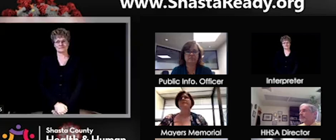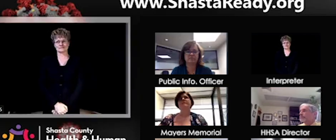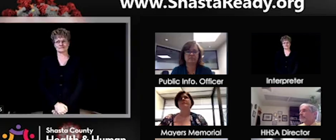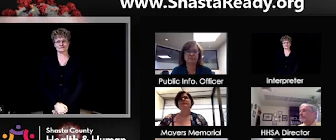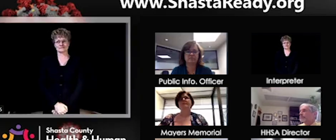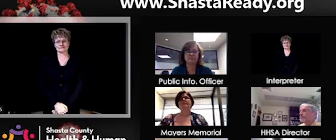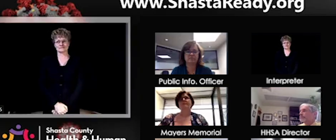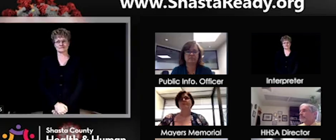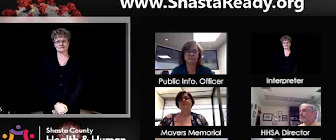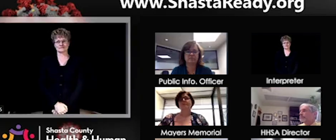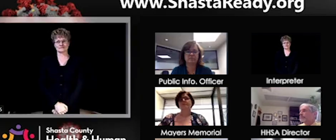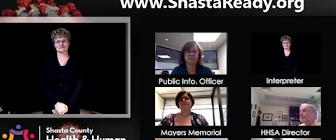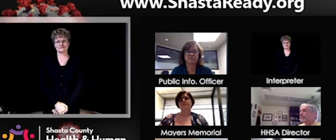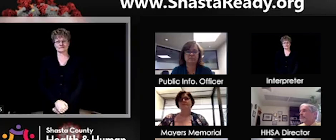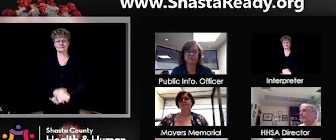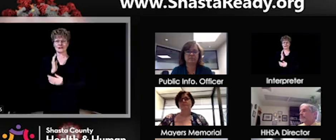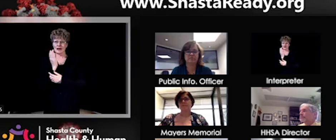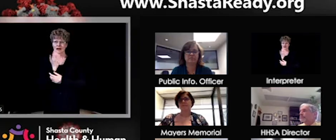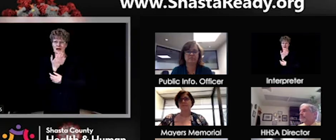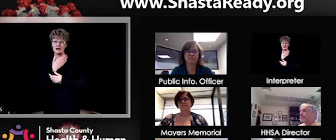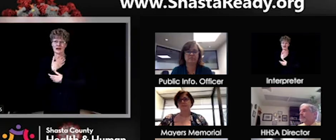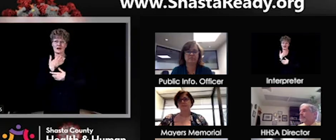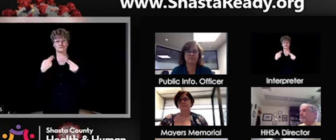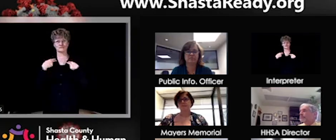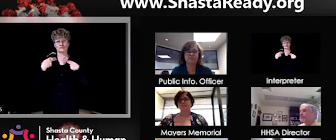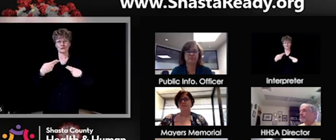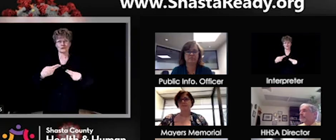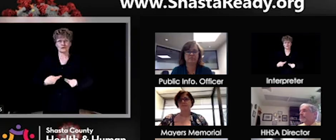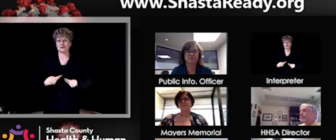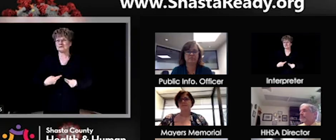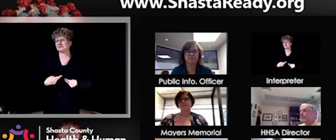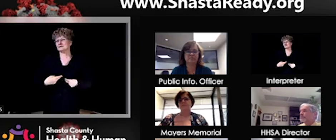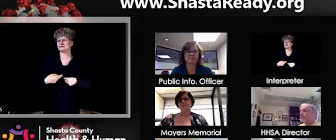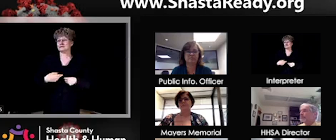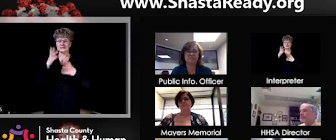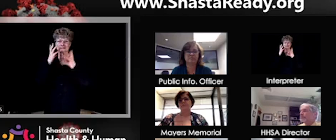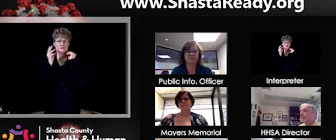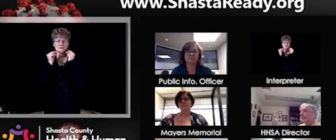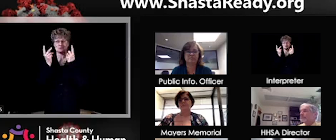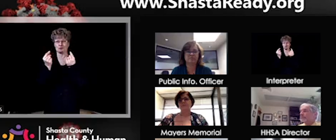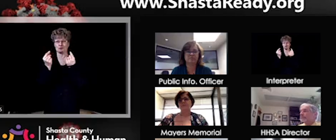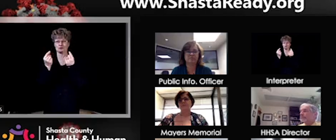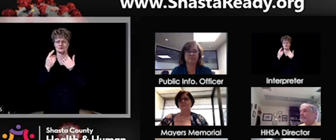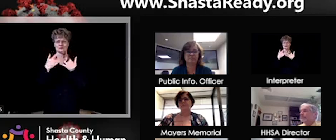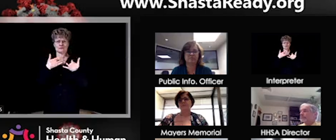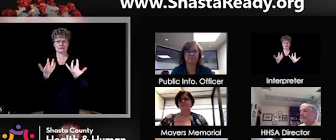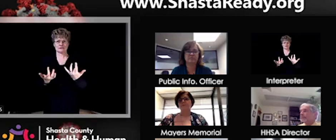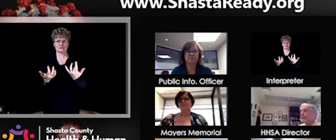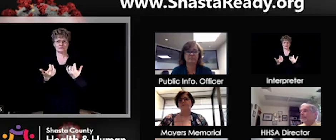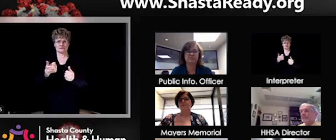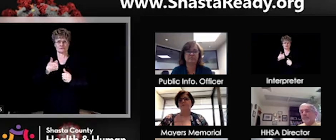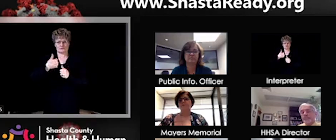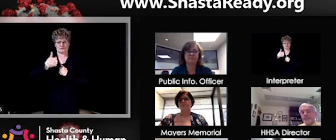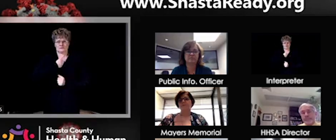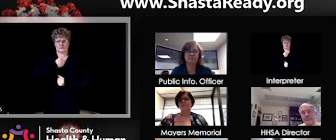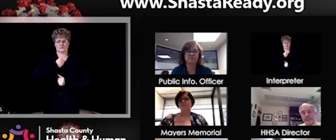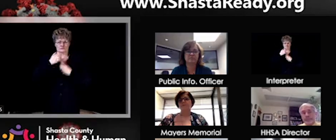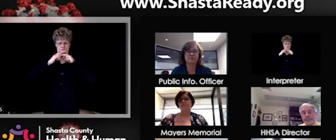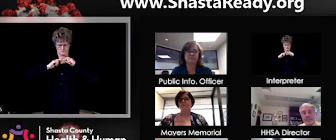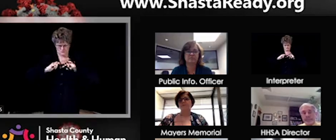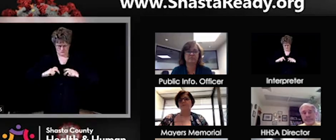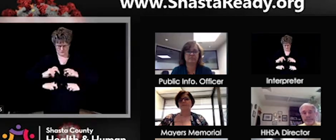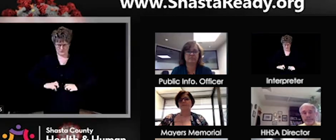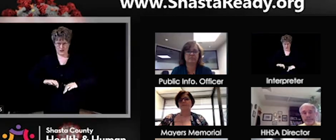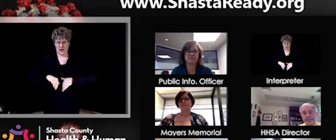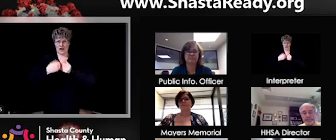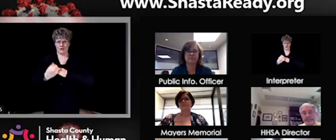and how it affects us, but once we paint that picture and try to work together as a community, it's been a very successful